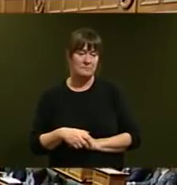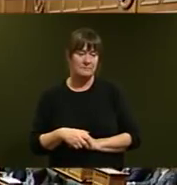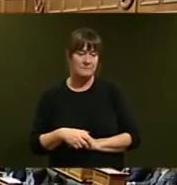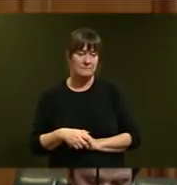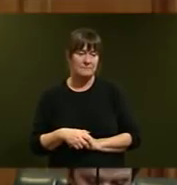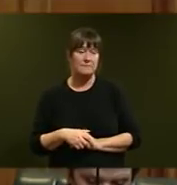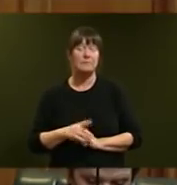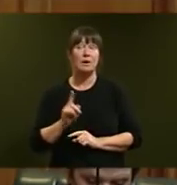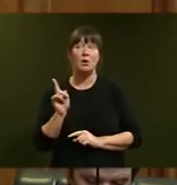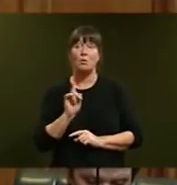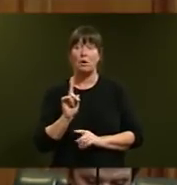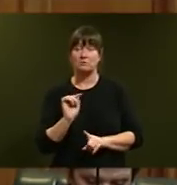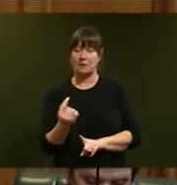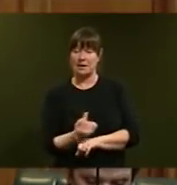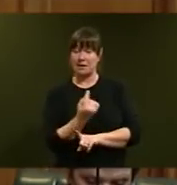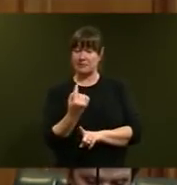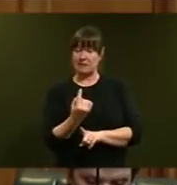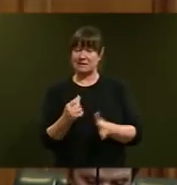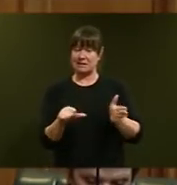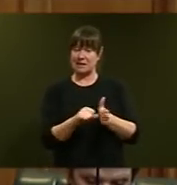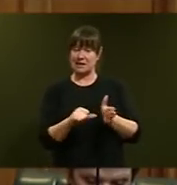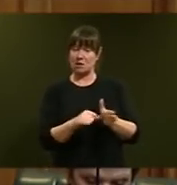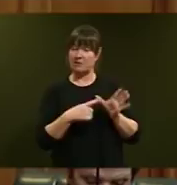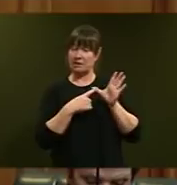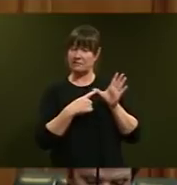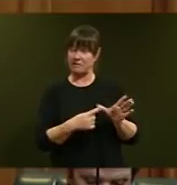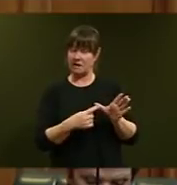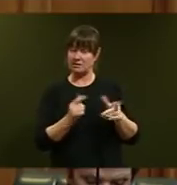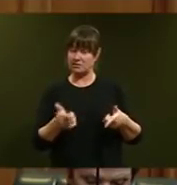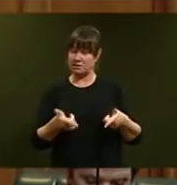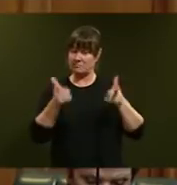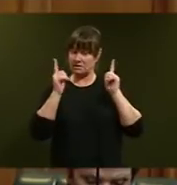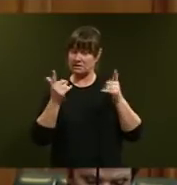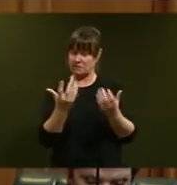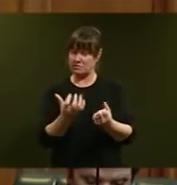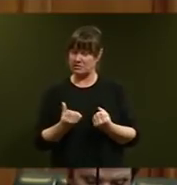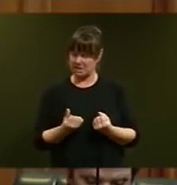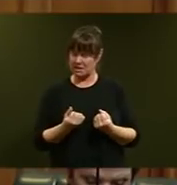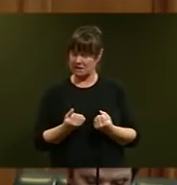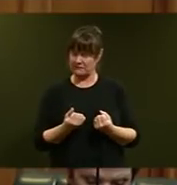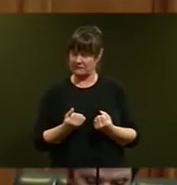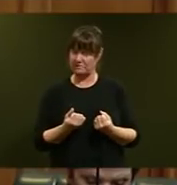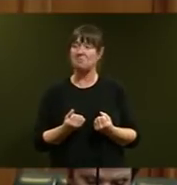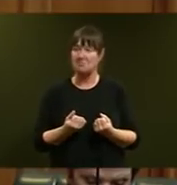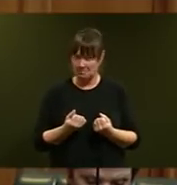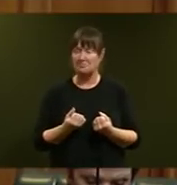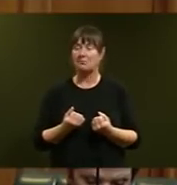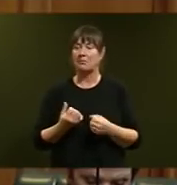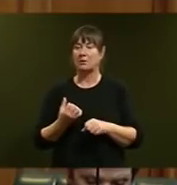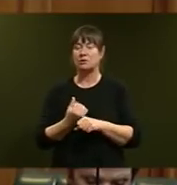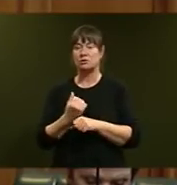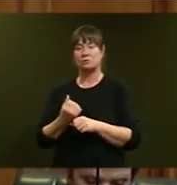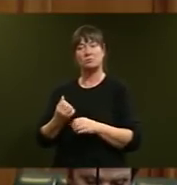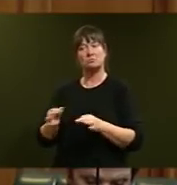What independent economic advice did the Minister receive to determine that there was a substantial